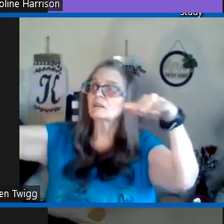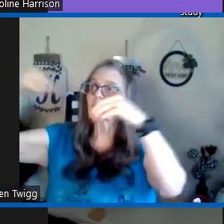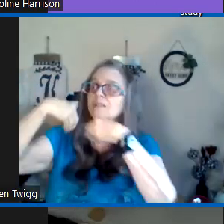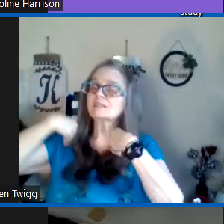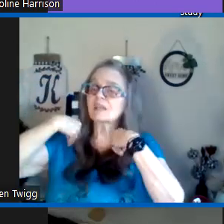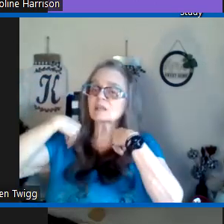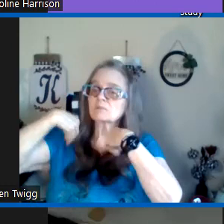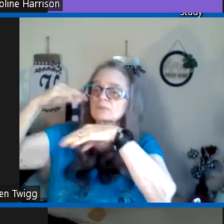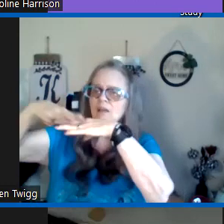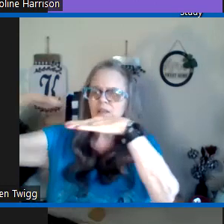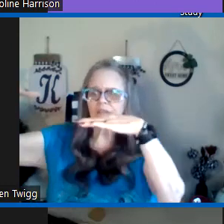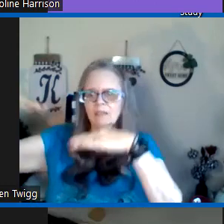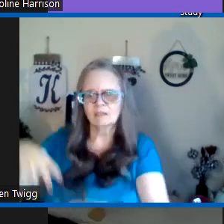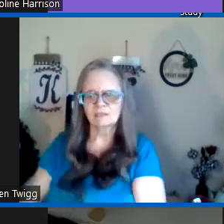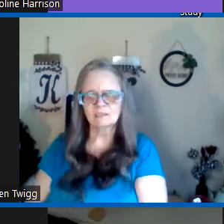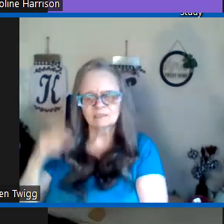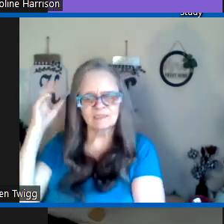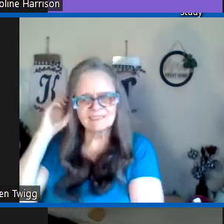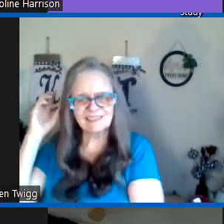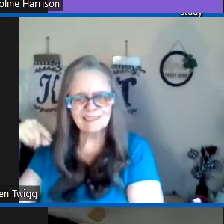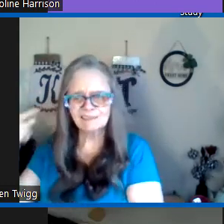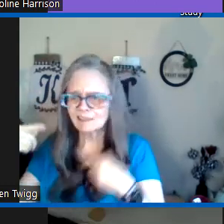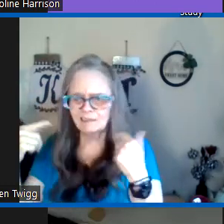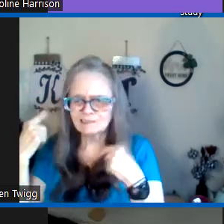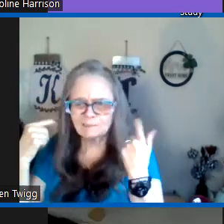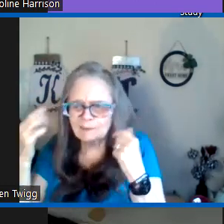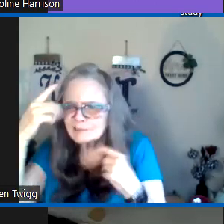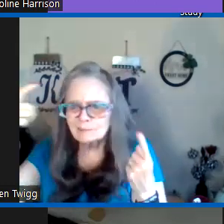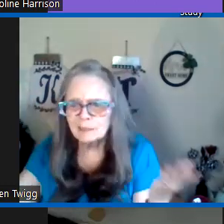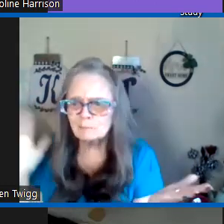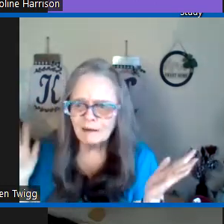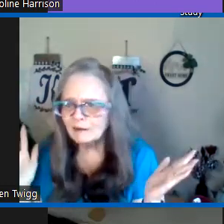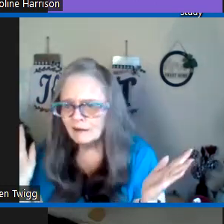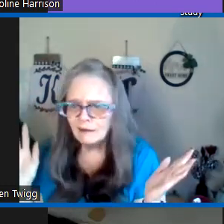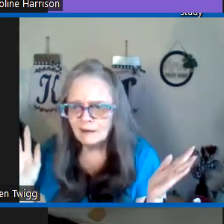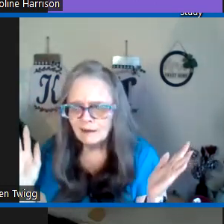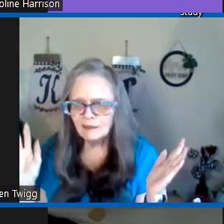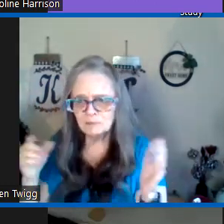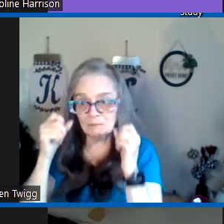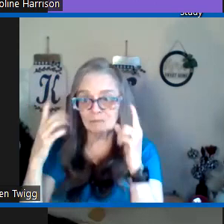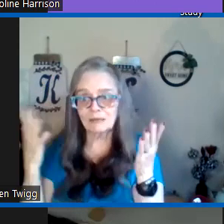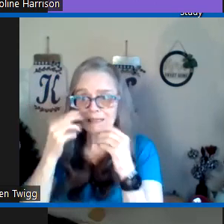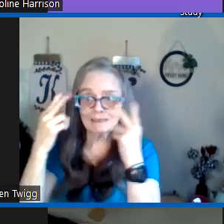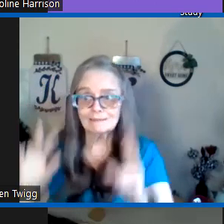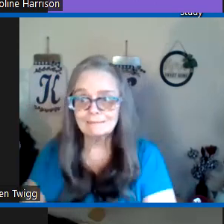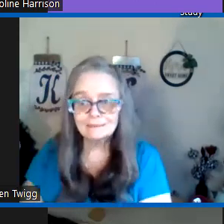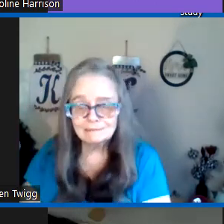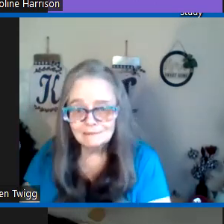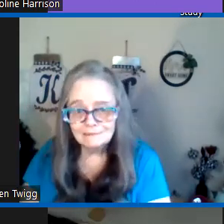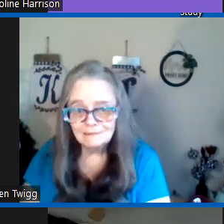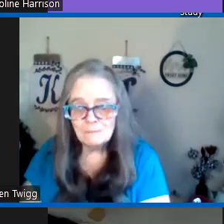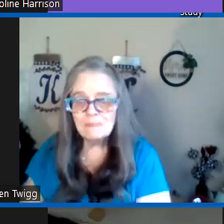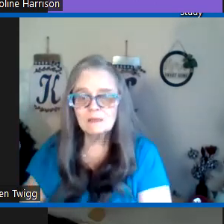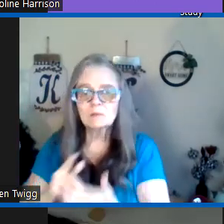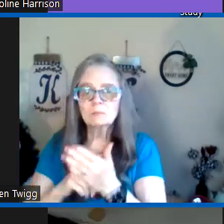with these animals on it now does that sound like that's a crazy dream right but he was awake he saw